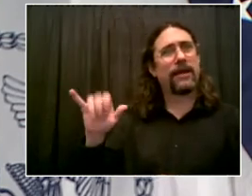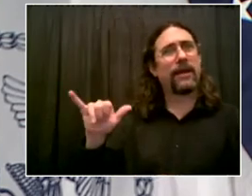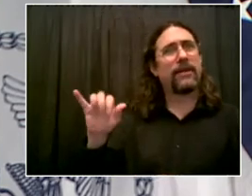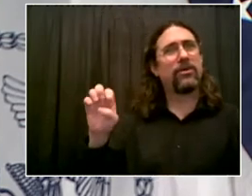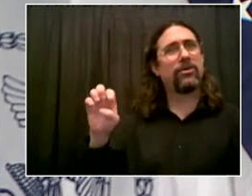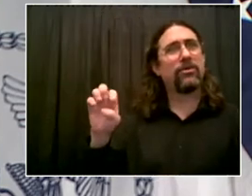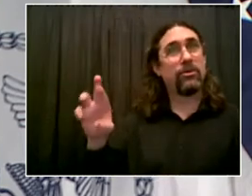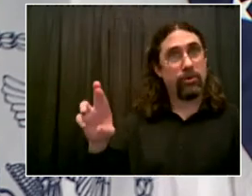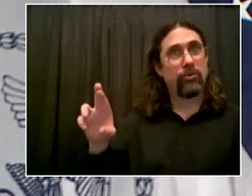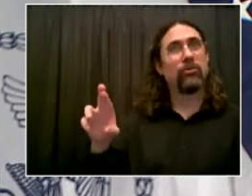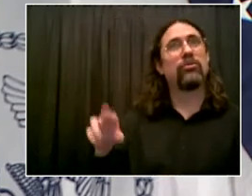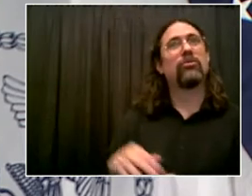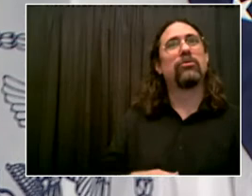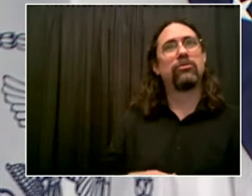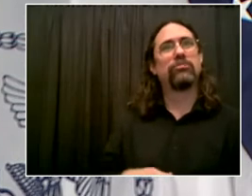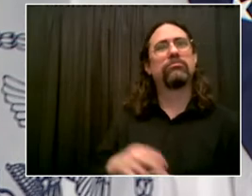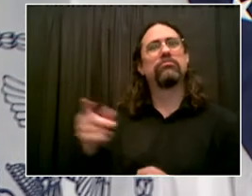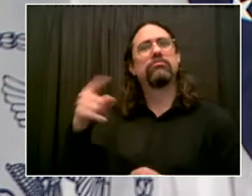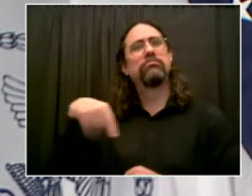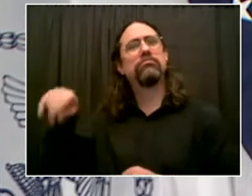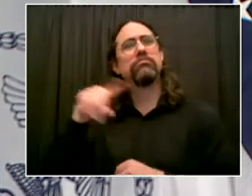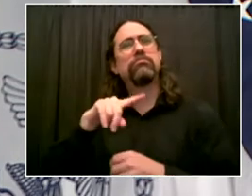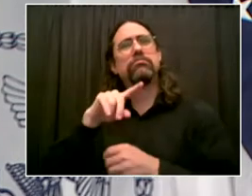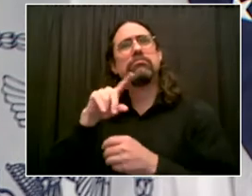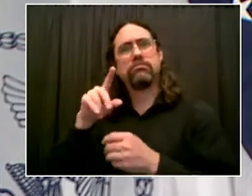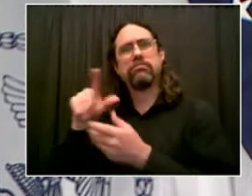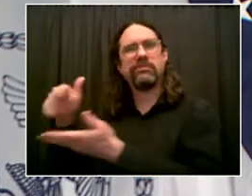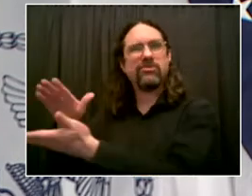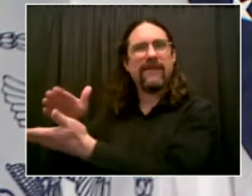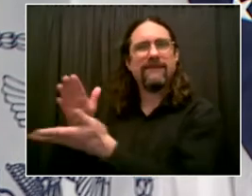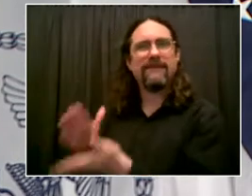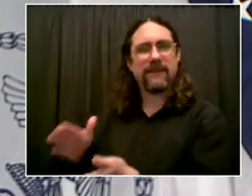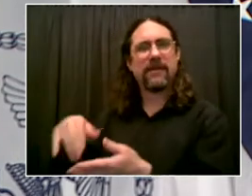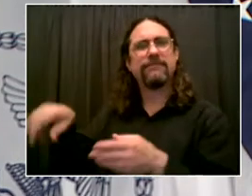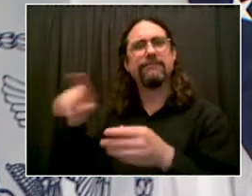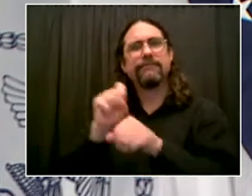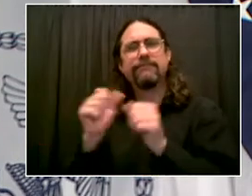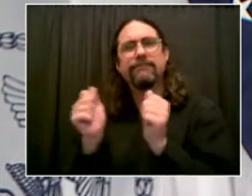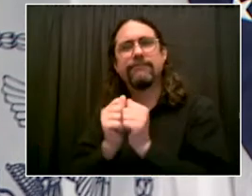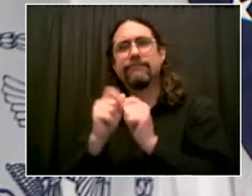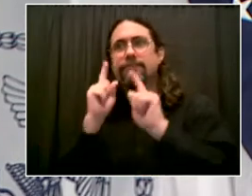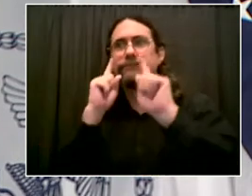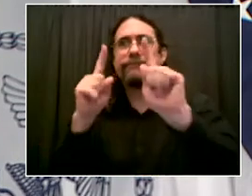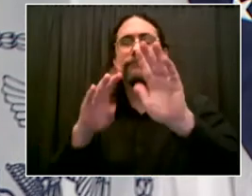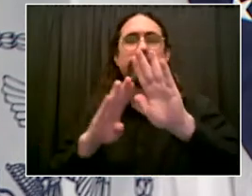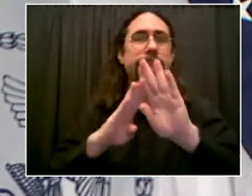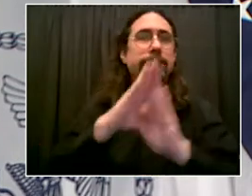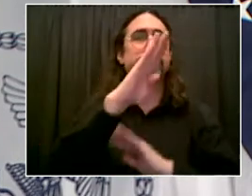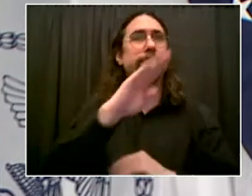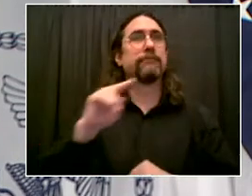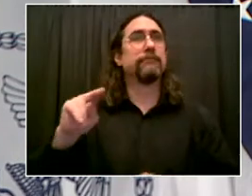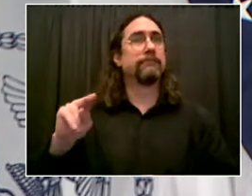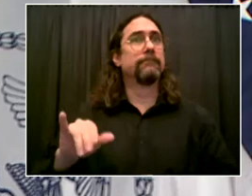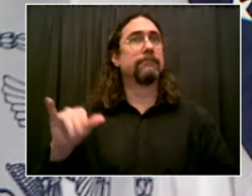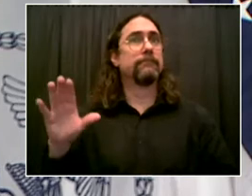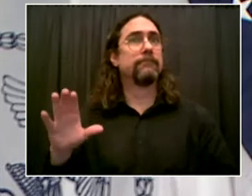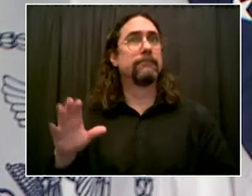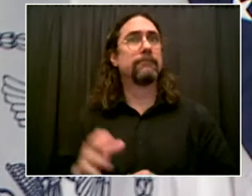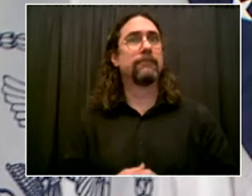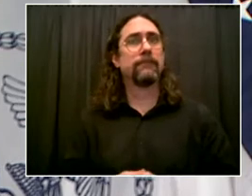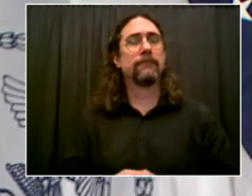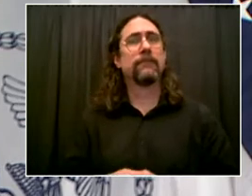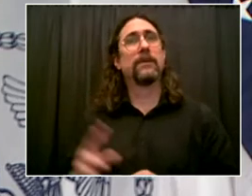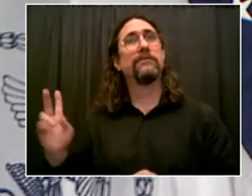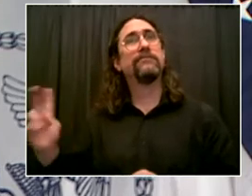is so much potential. We're already the greatest city in the world, but we have the potential to go much, much farther. And that's what we're going to